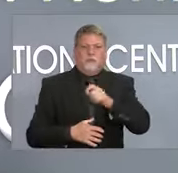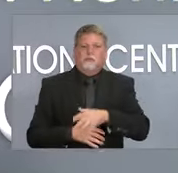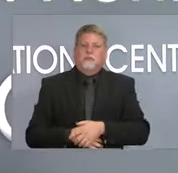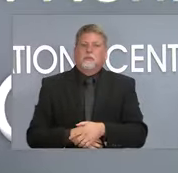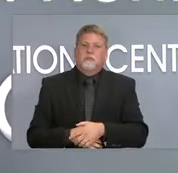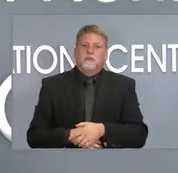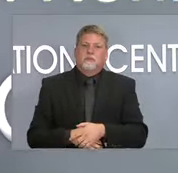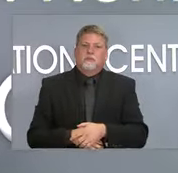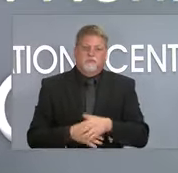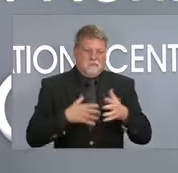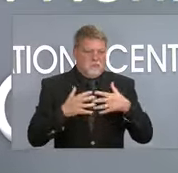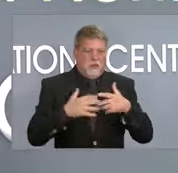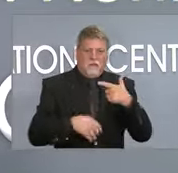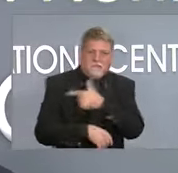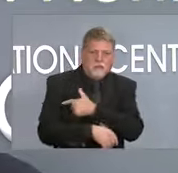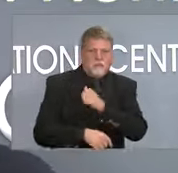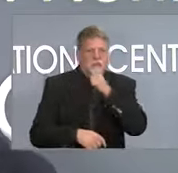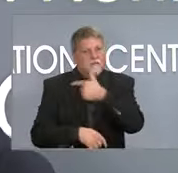Dr. Cohen.